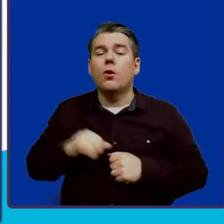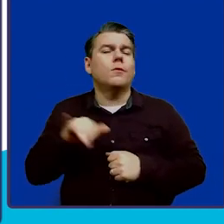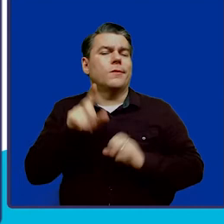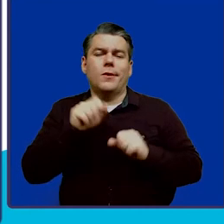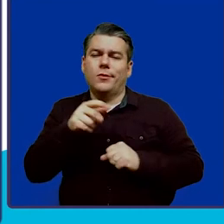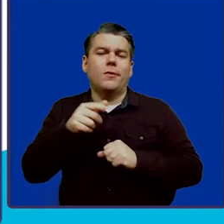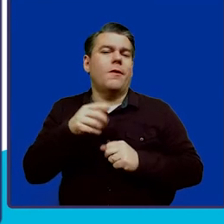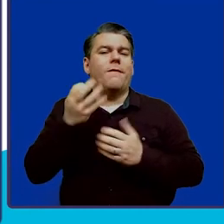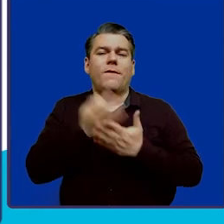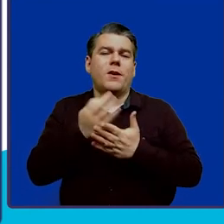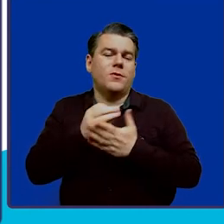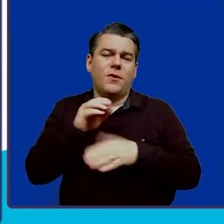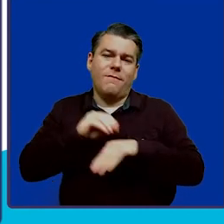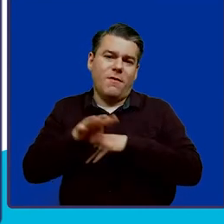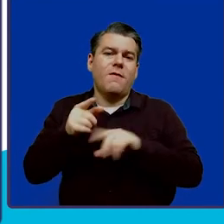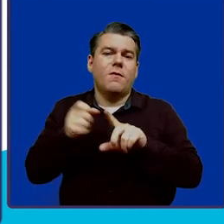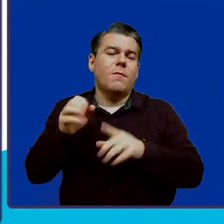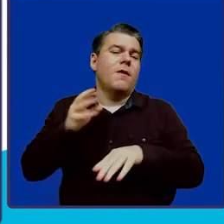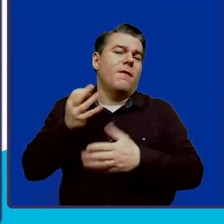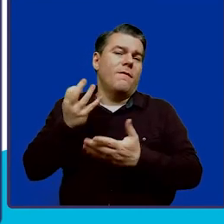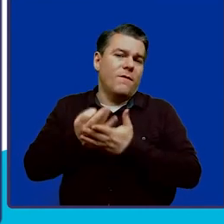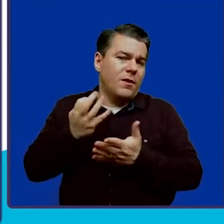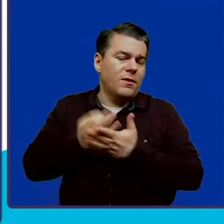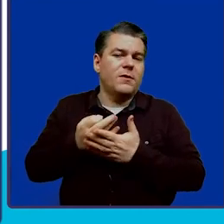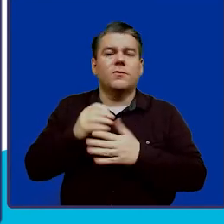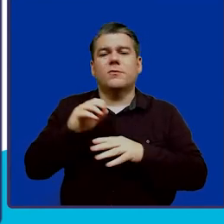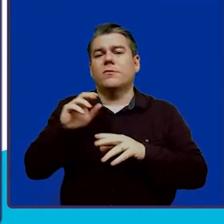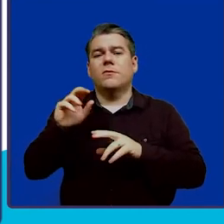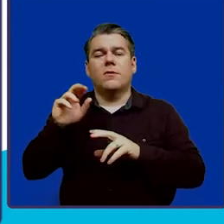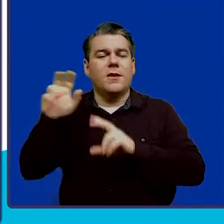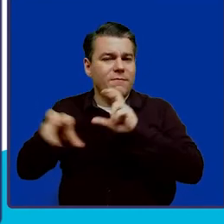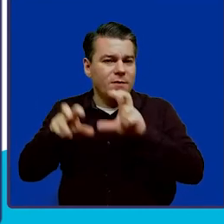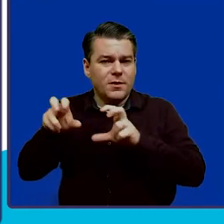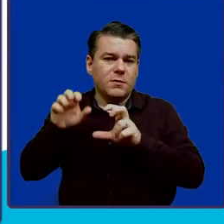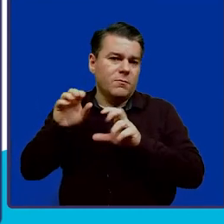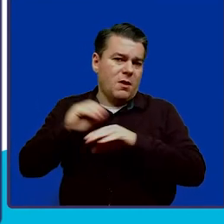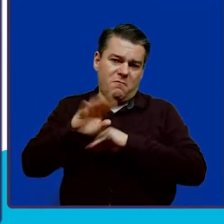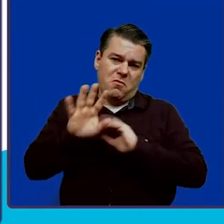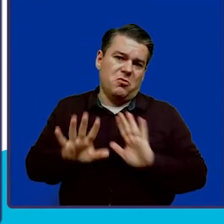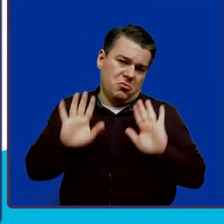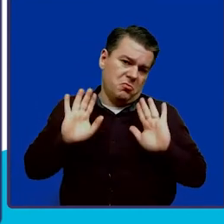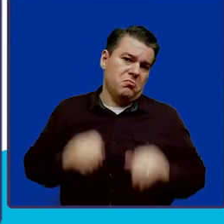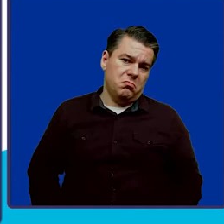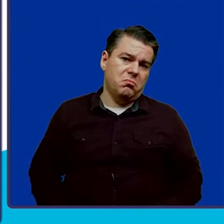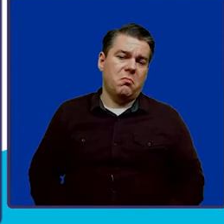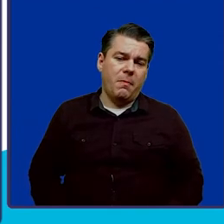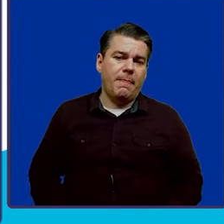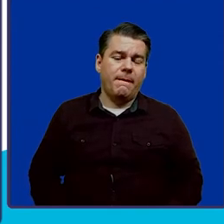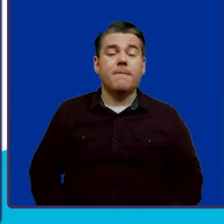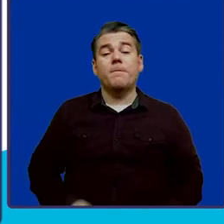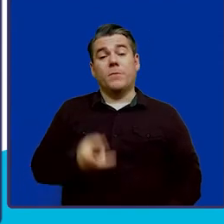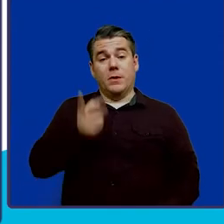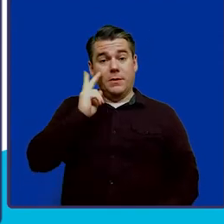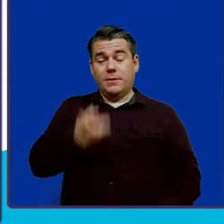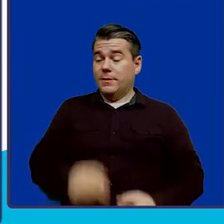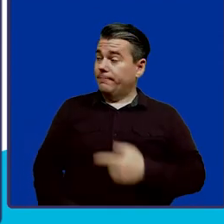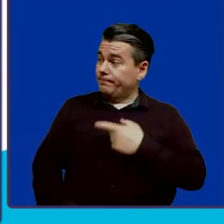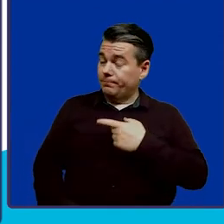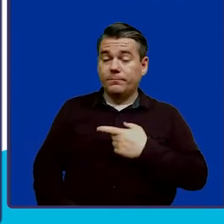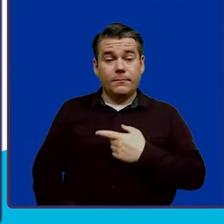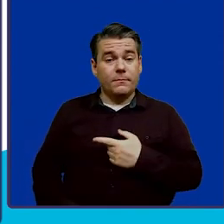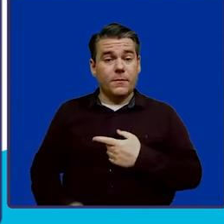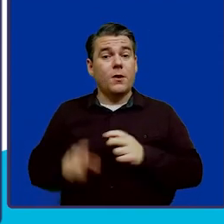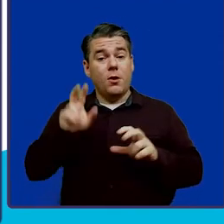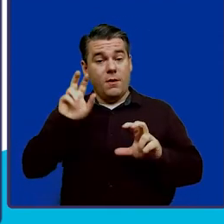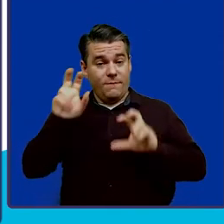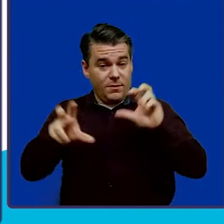financial advice from a financial or investment advisor of your choosing. Now, as you can see on this slide, your investment